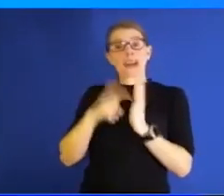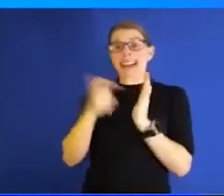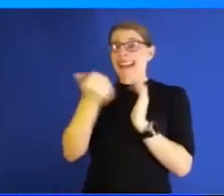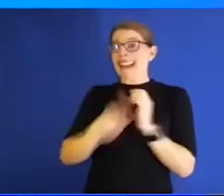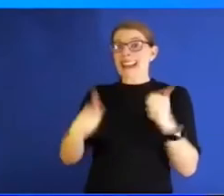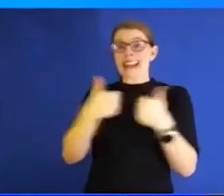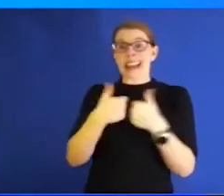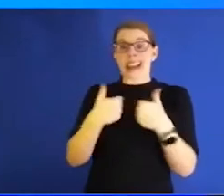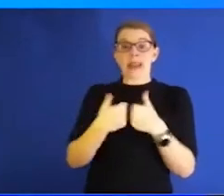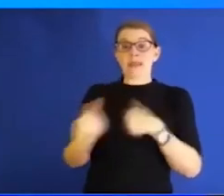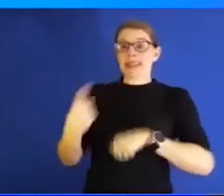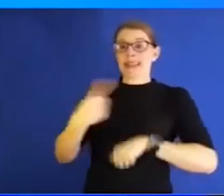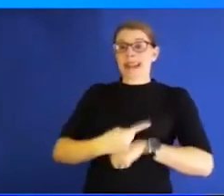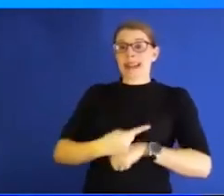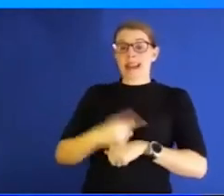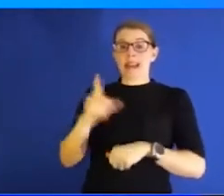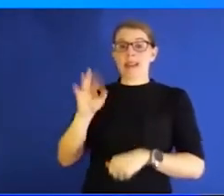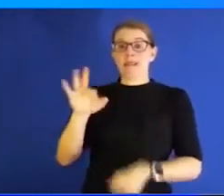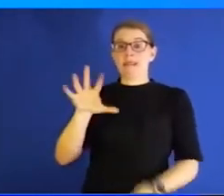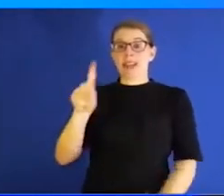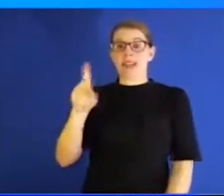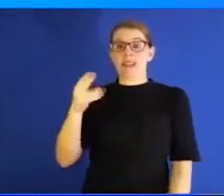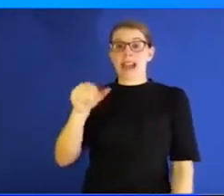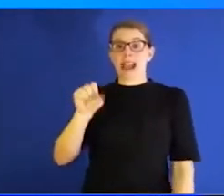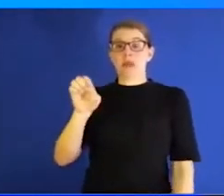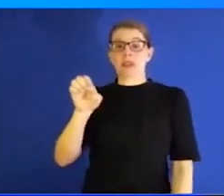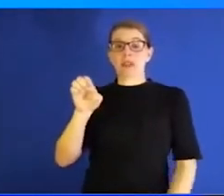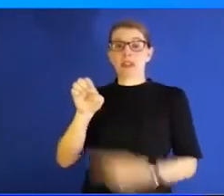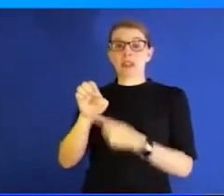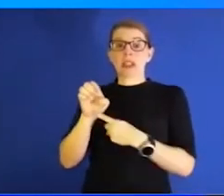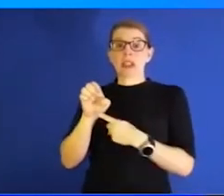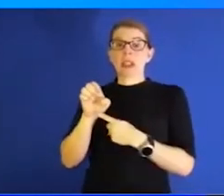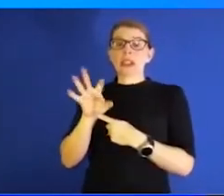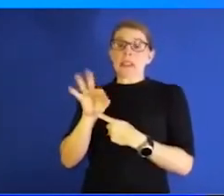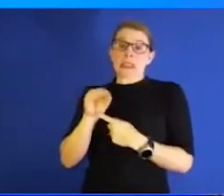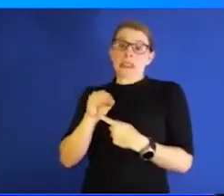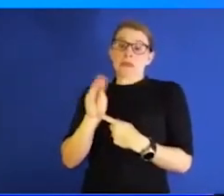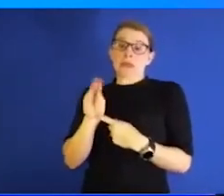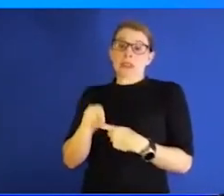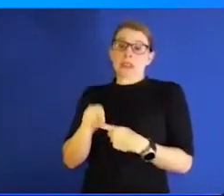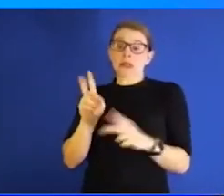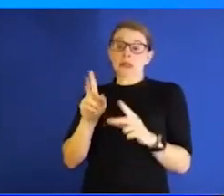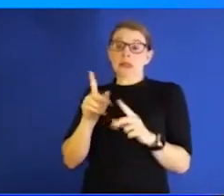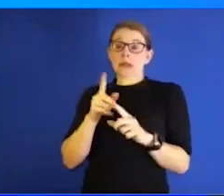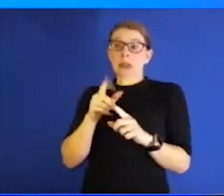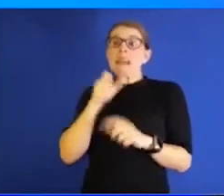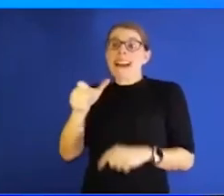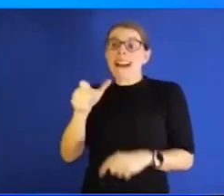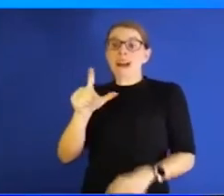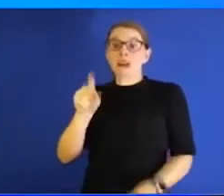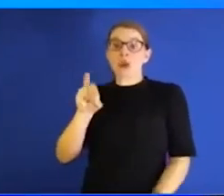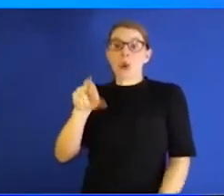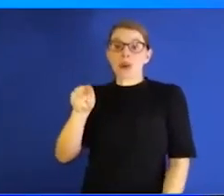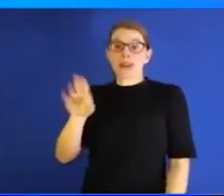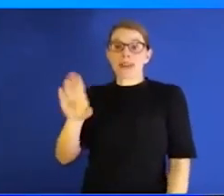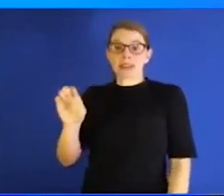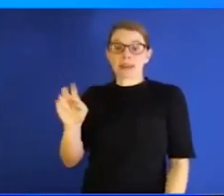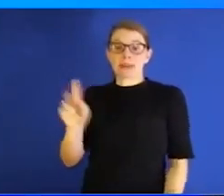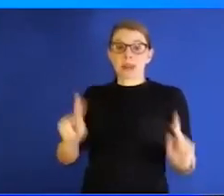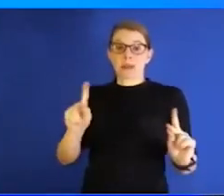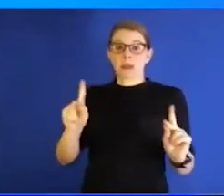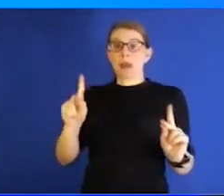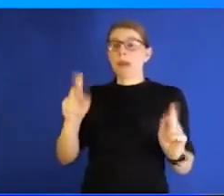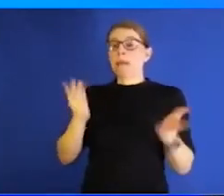it's probably 80% non-Lawrence people, right? So they're coming from everywhere else in the state and everywhere else in the state that maybe wasn't doing this,